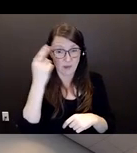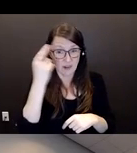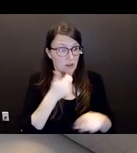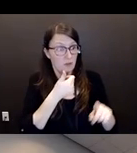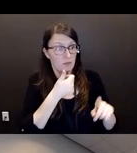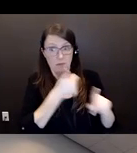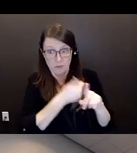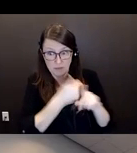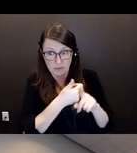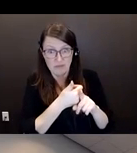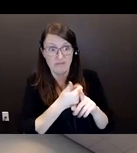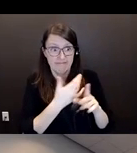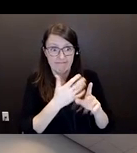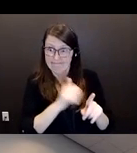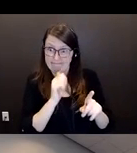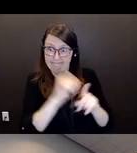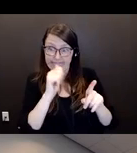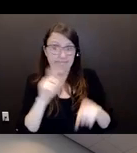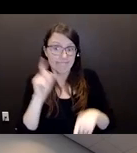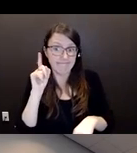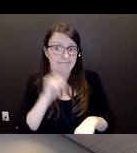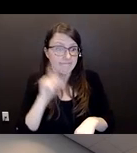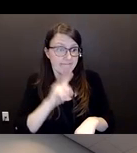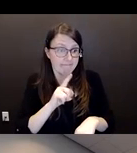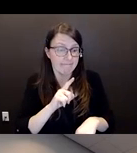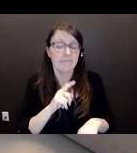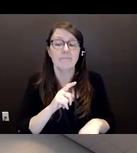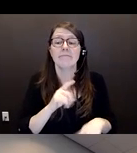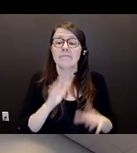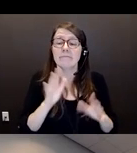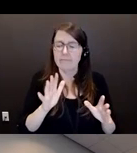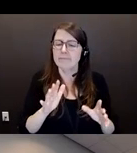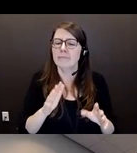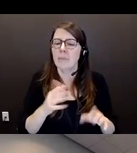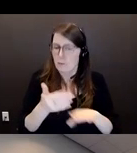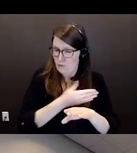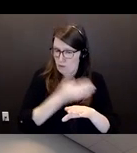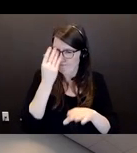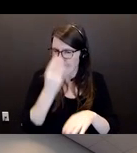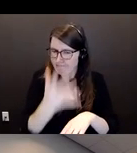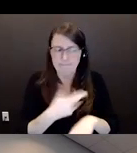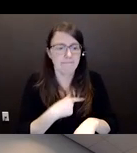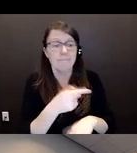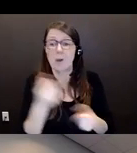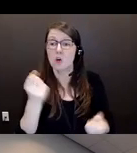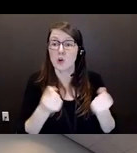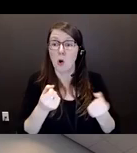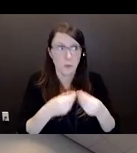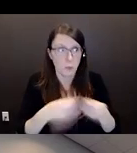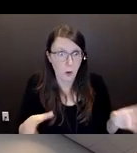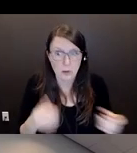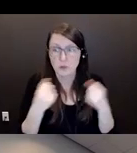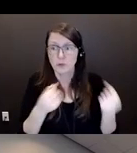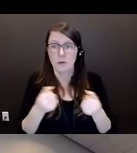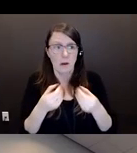little build up to that was, again, she's lost her freedom. Her social interactions with people is now limited because